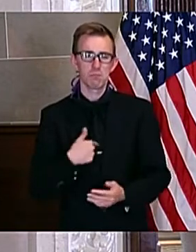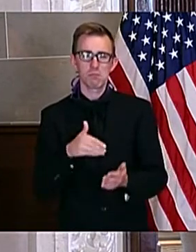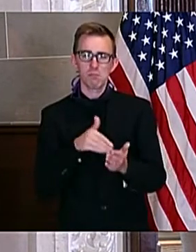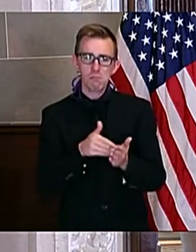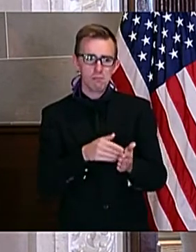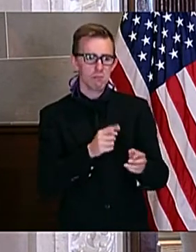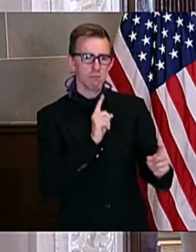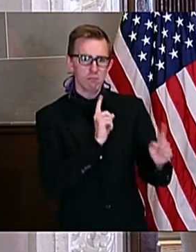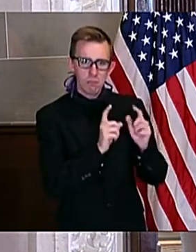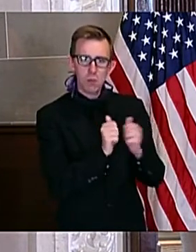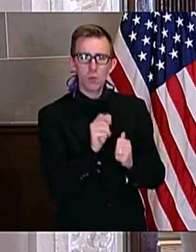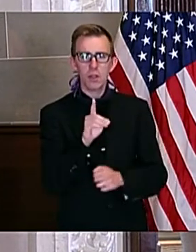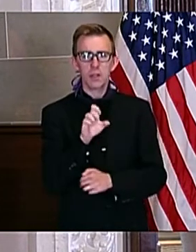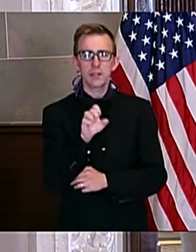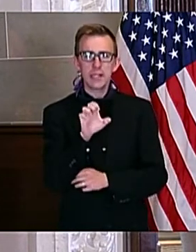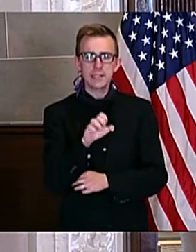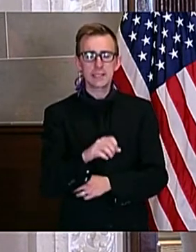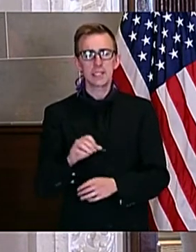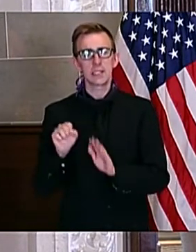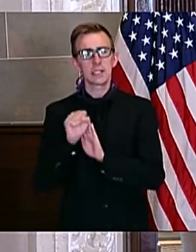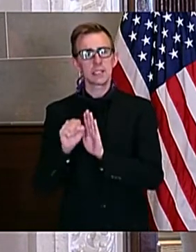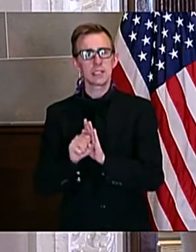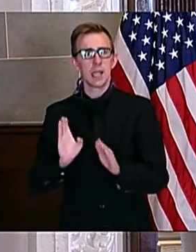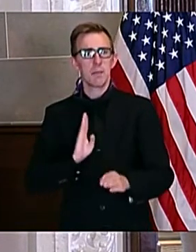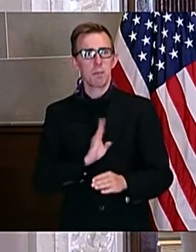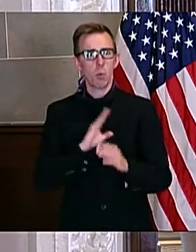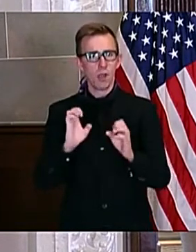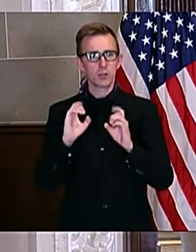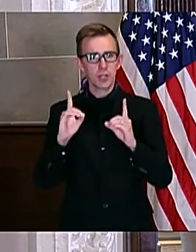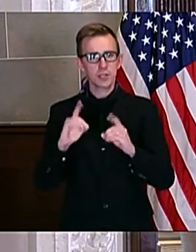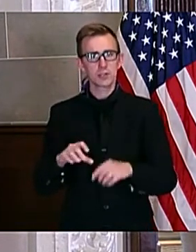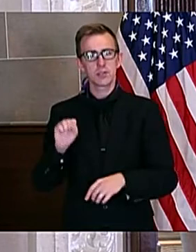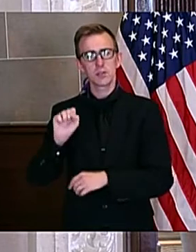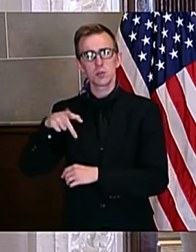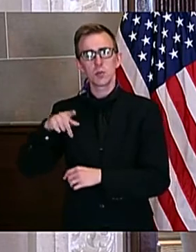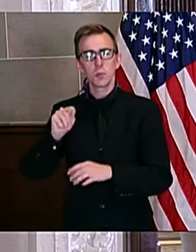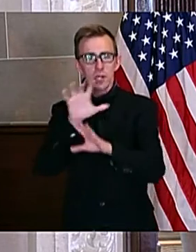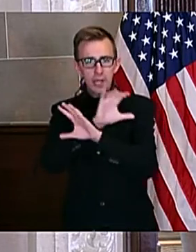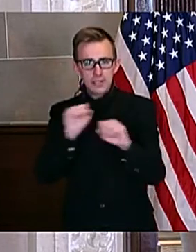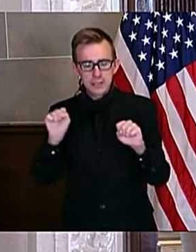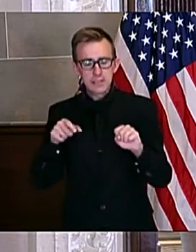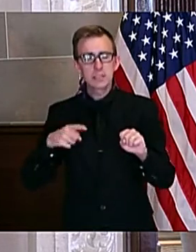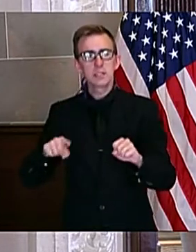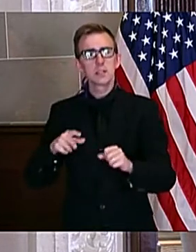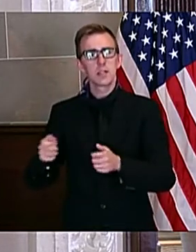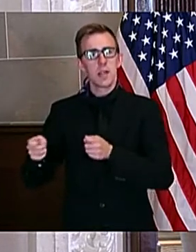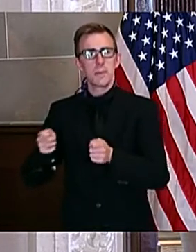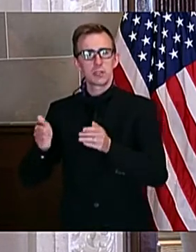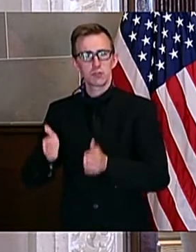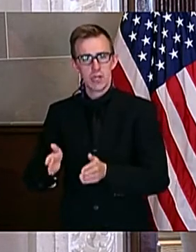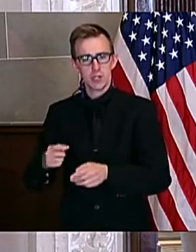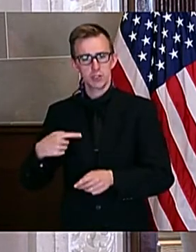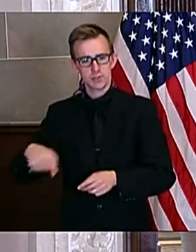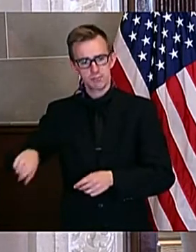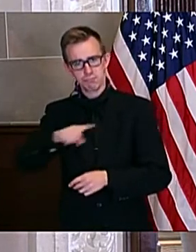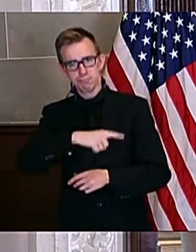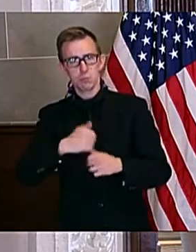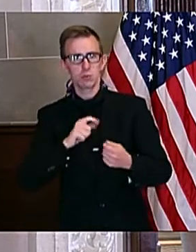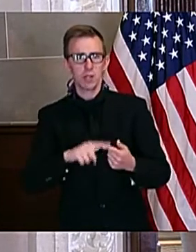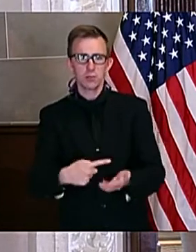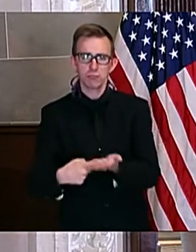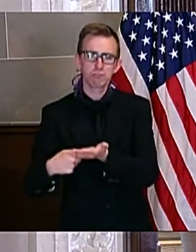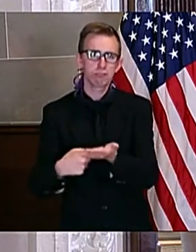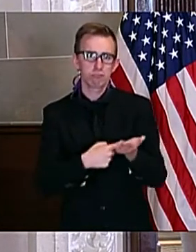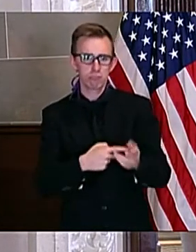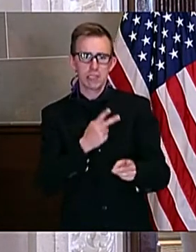DESE, the State Board of Education, superintendents, and administrators to keep them as informed as possible